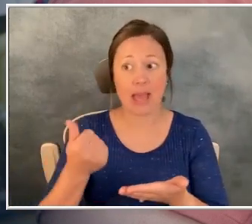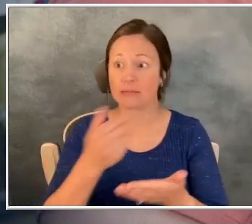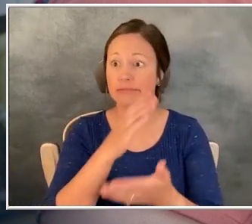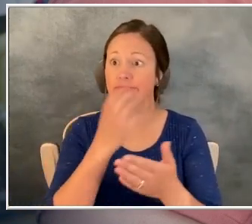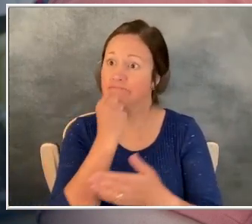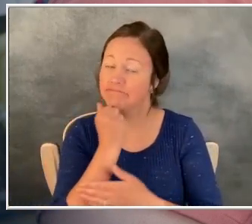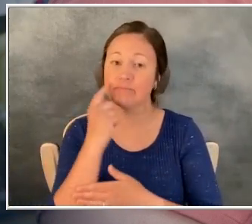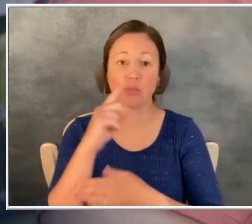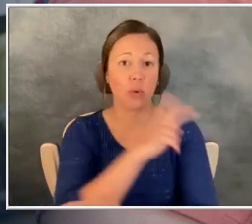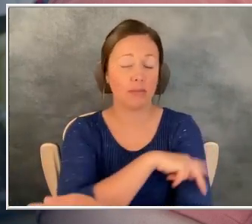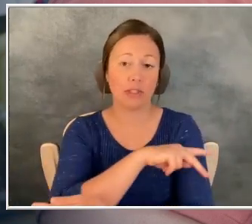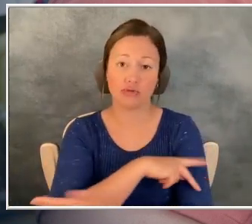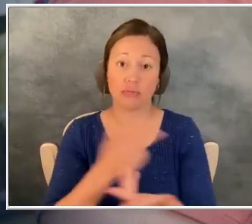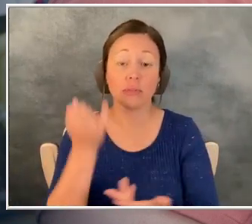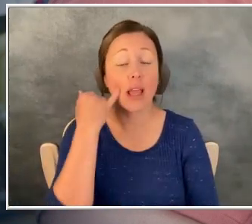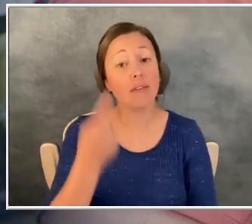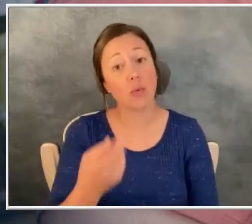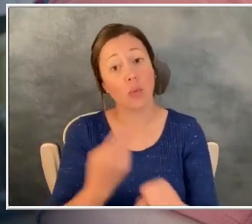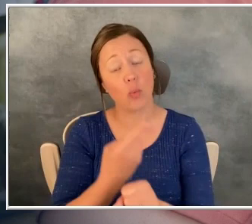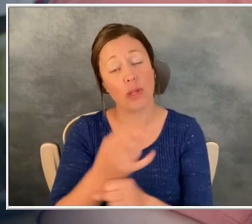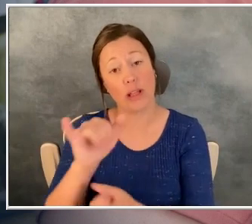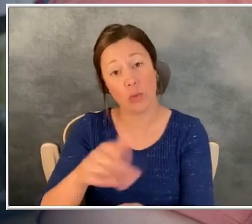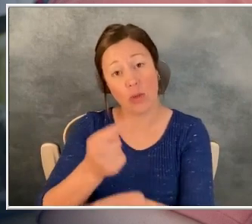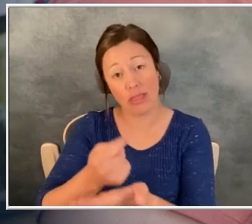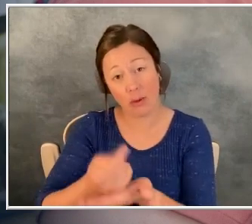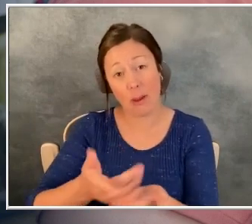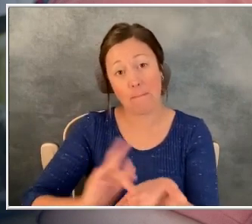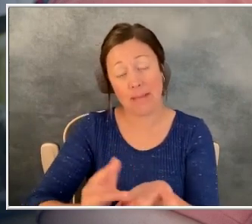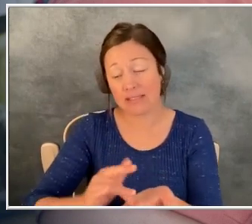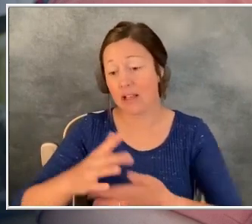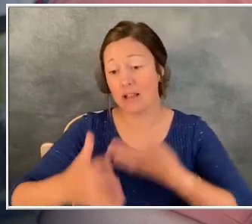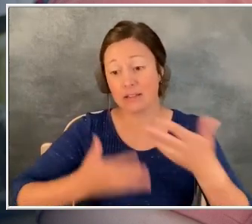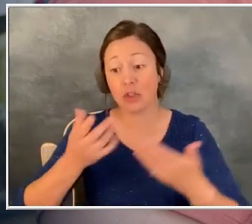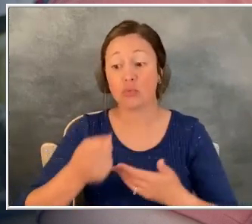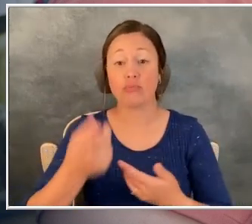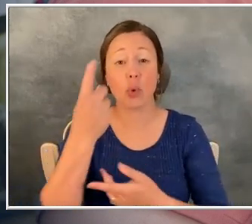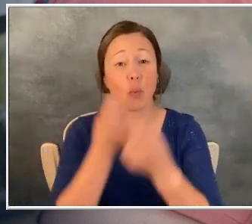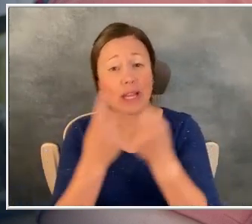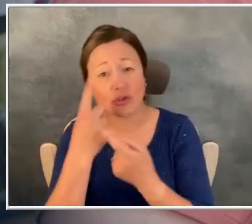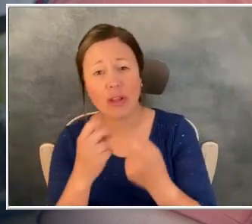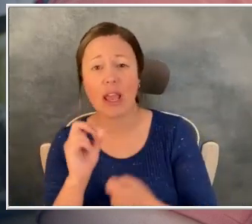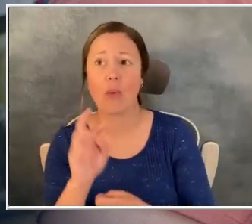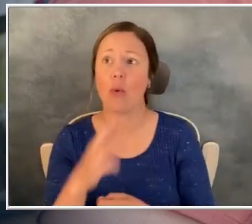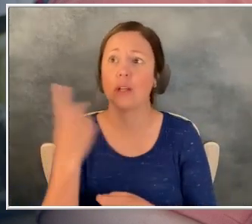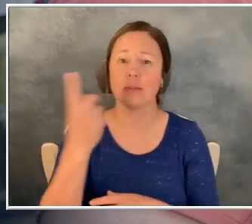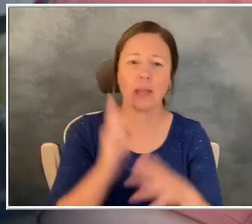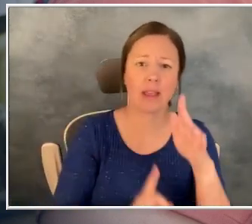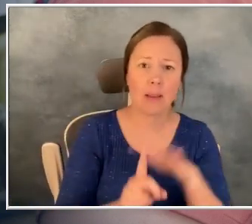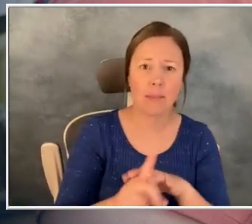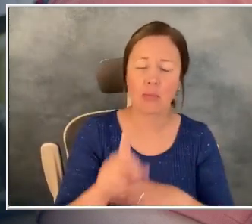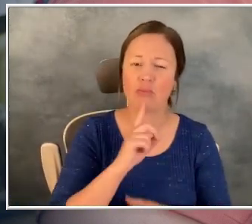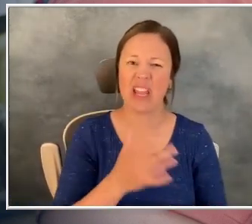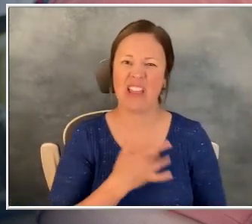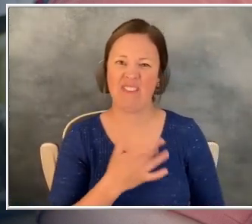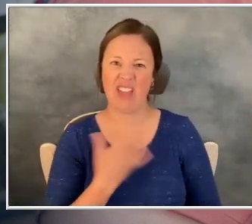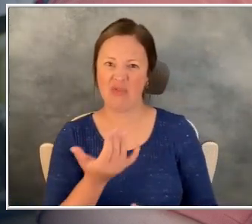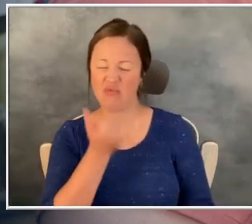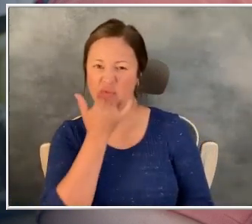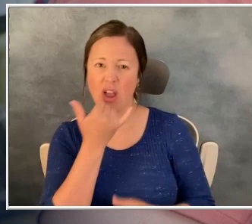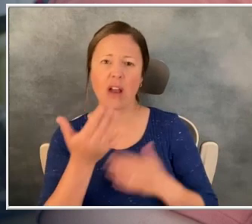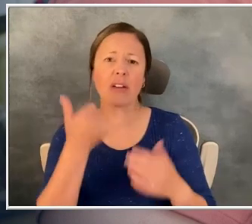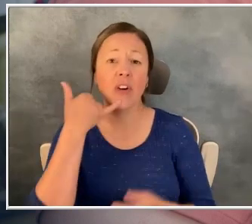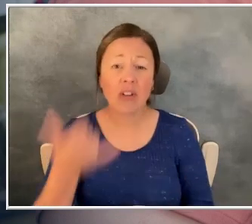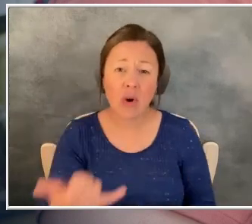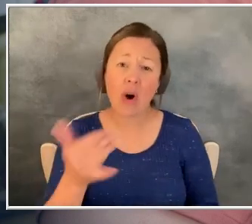And if you are on these therapies and you have questions or you might have something that comes up that just doesn't seem right, call your care